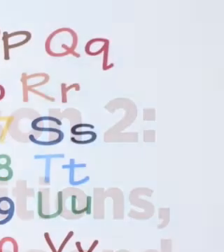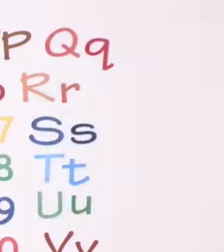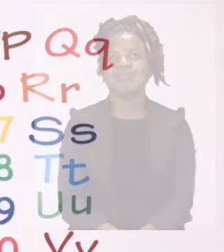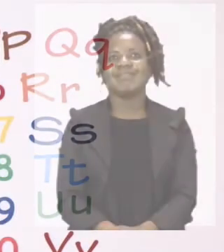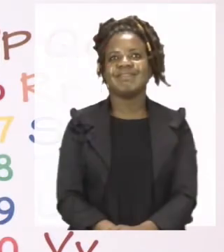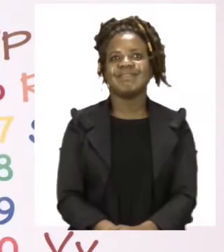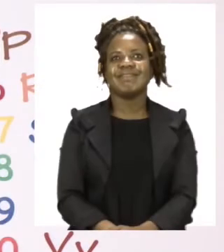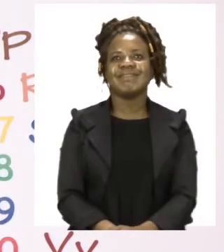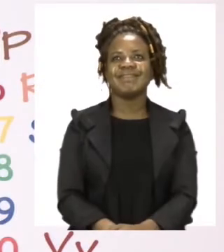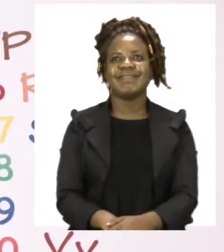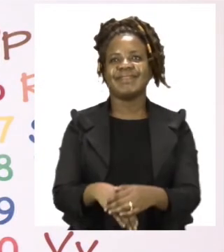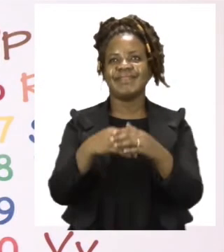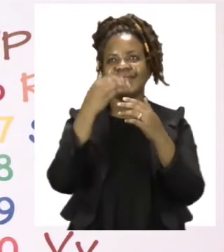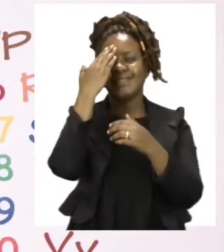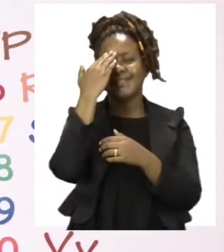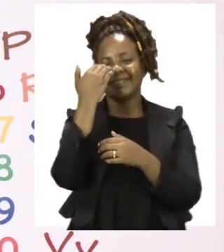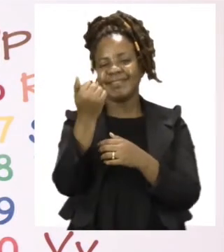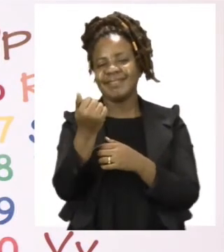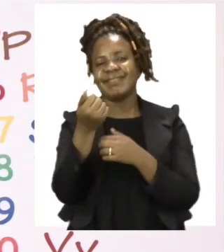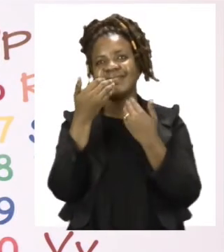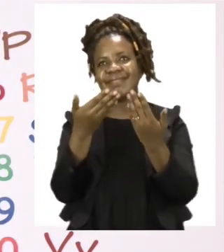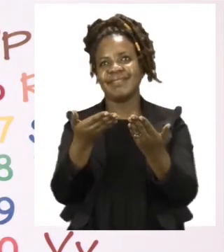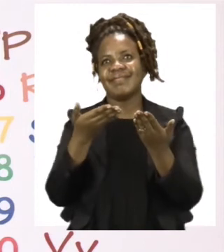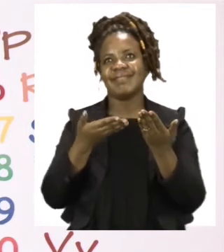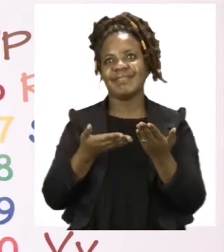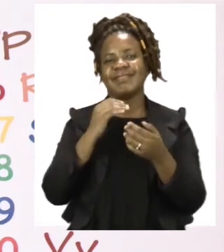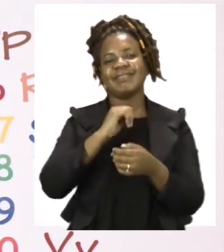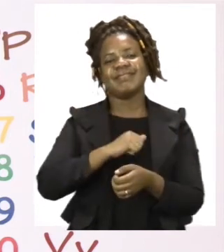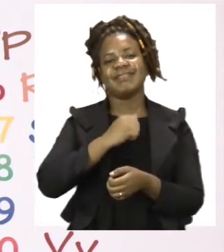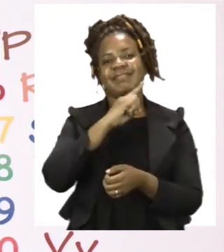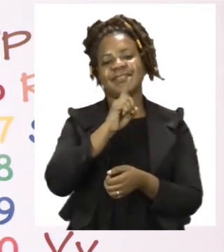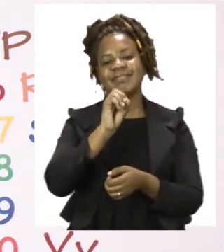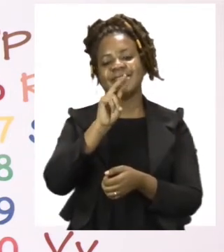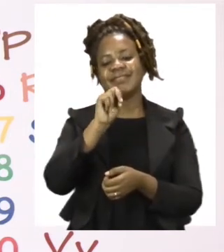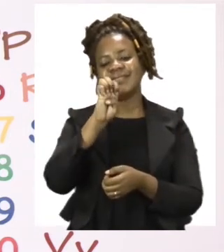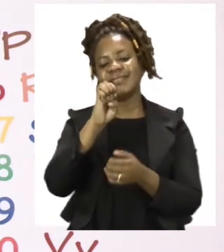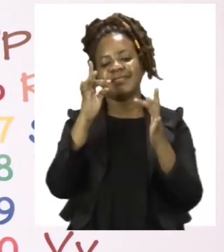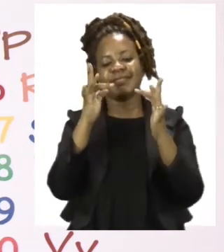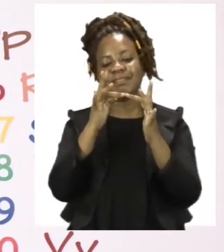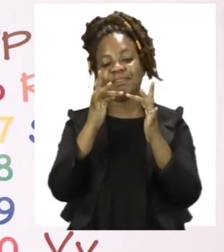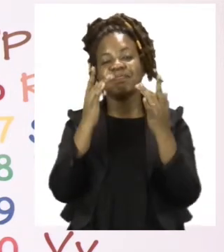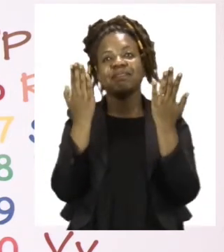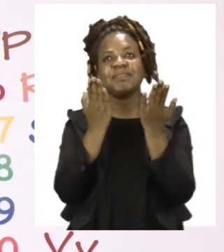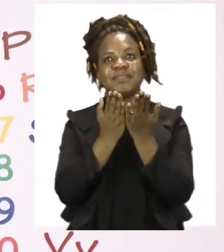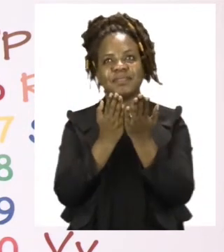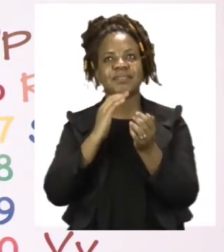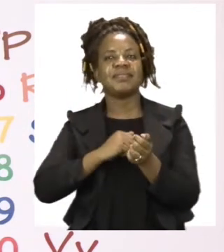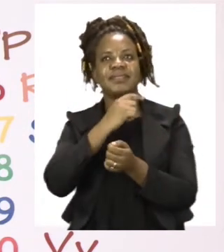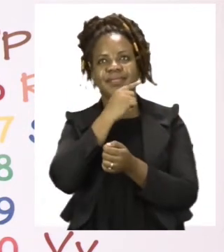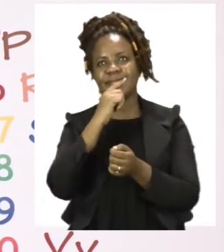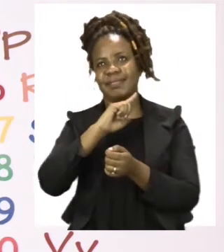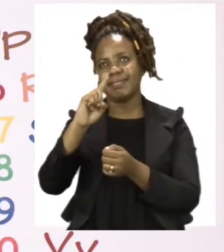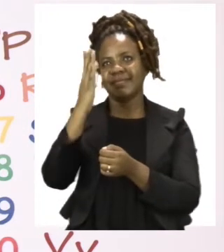Hello everyone and welcome to MyZone Online School. My name is Teacher Mutsa and